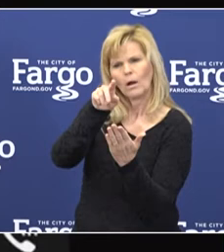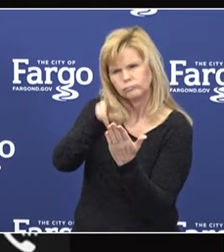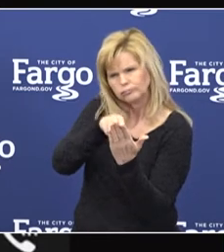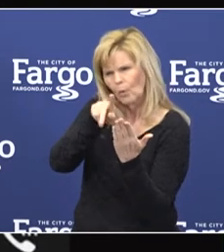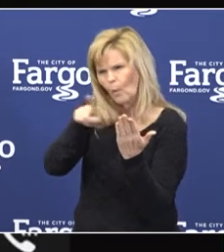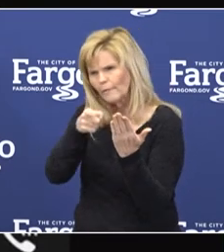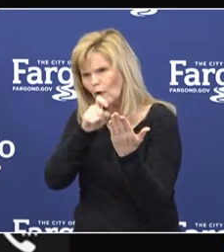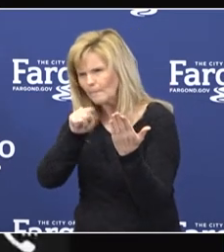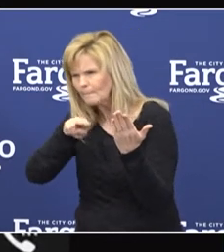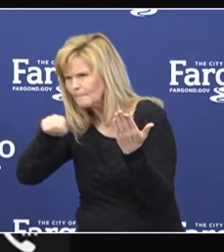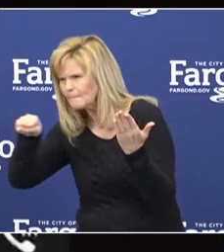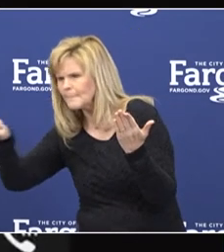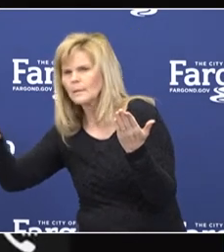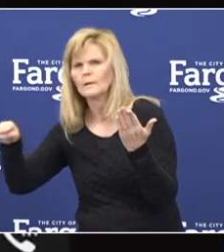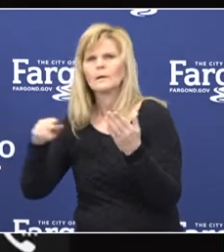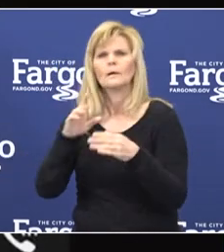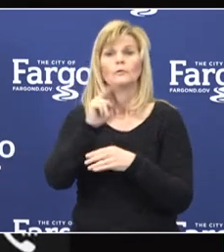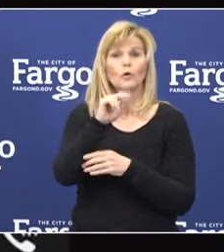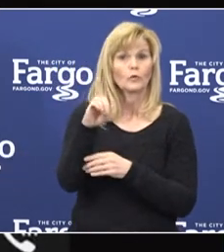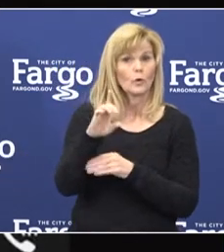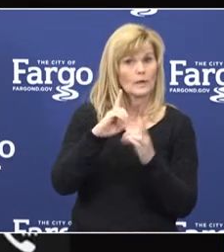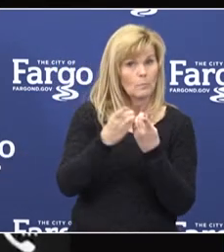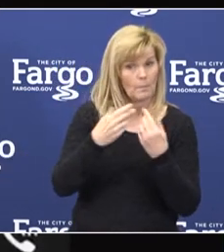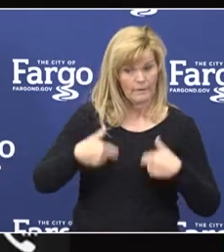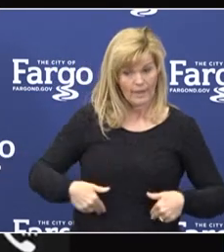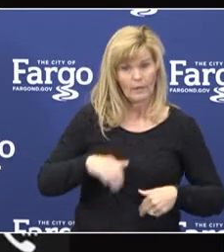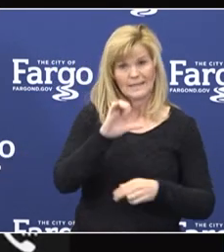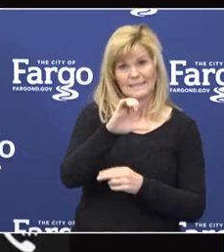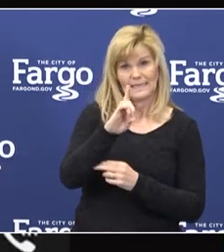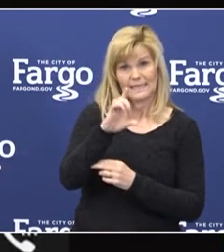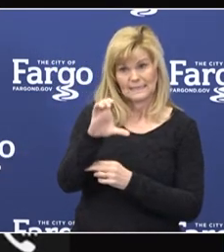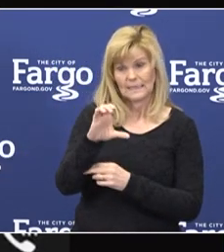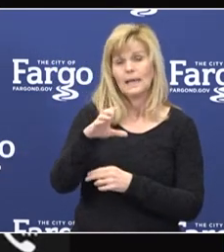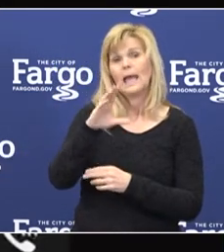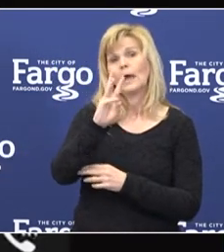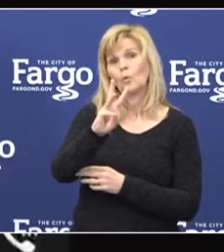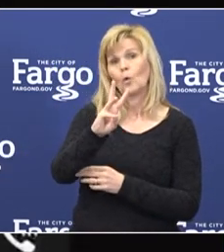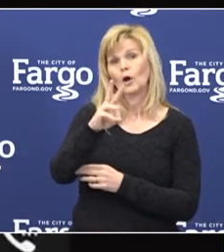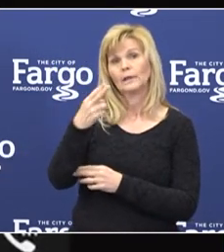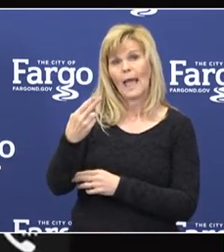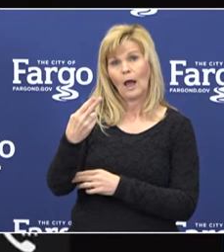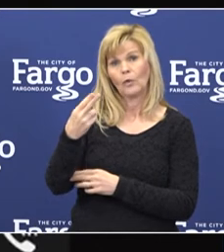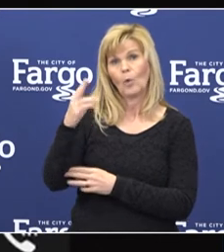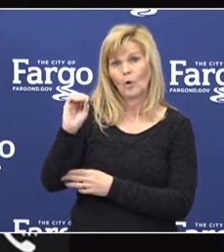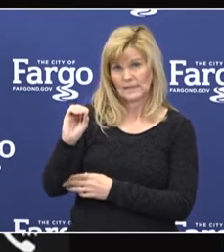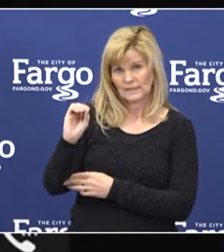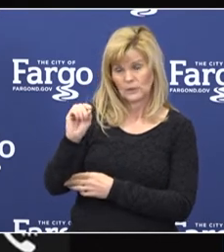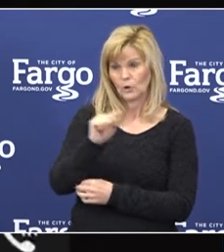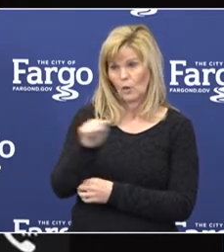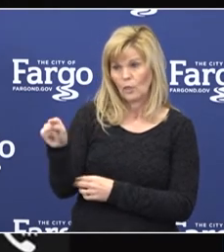as the North Dakota Department of Health, the CDC, and the World Health Organization websites.